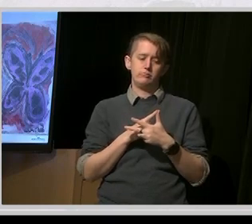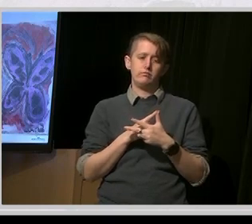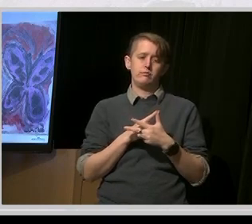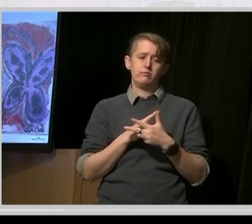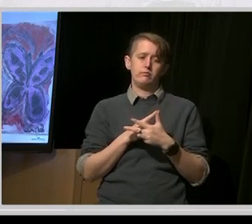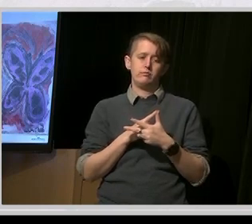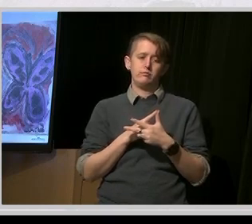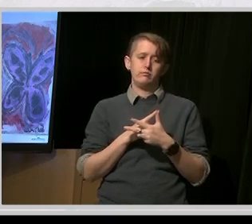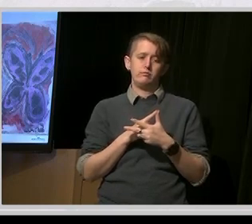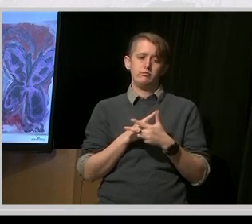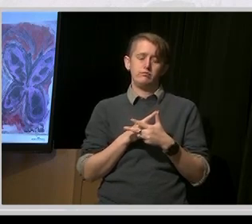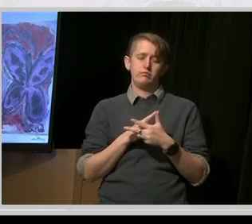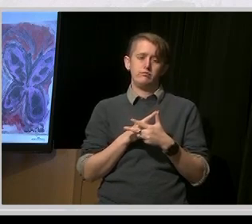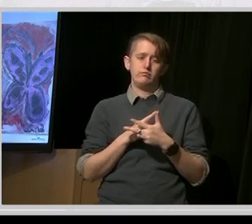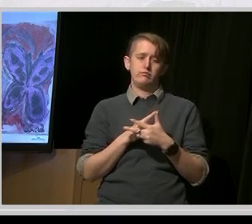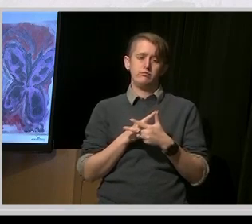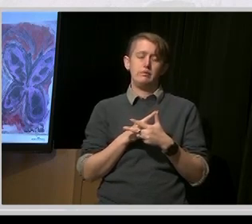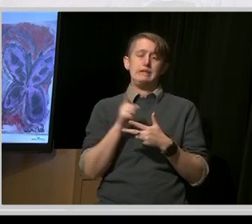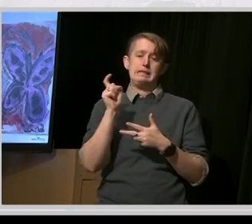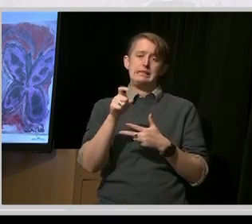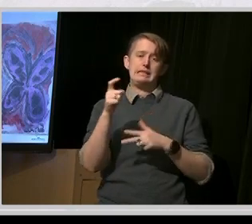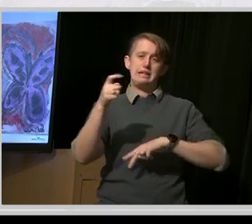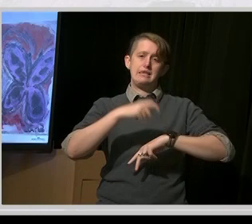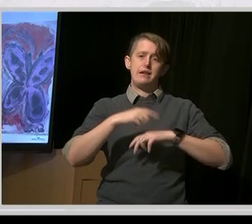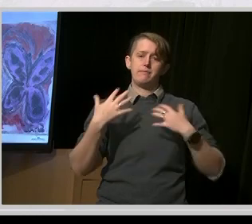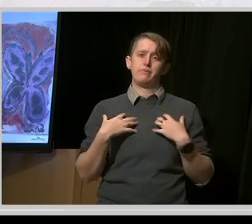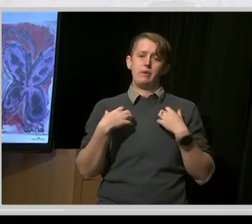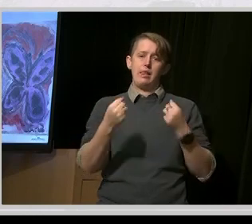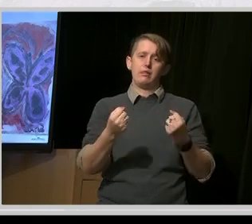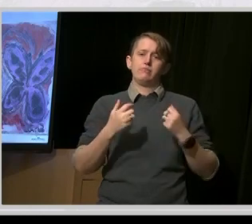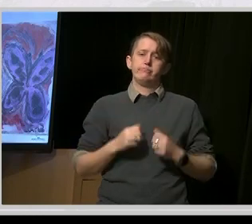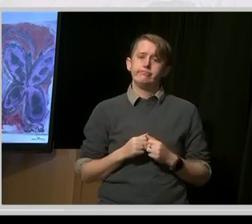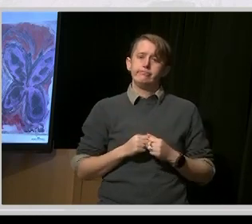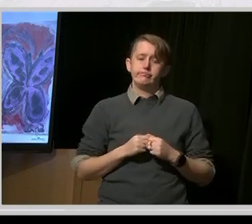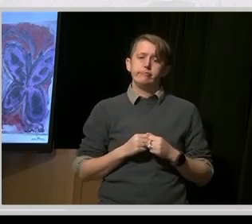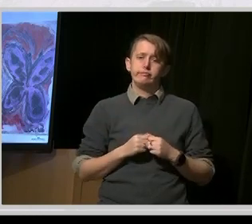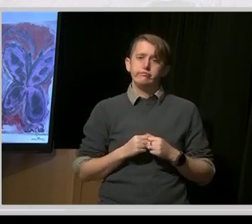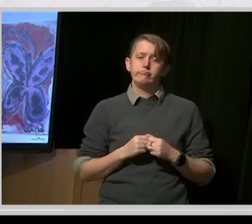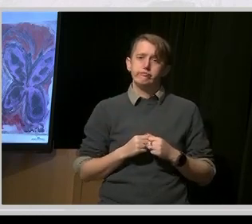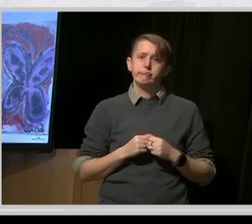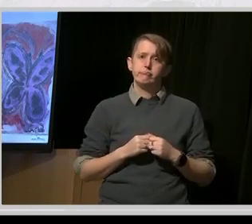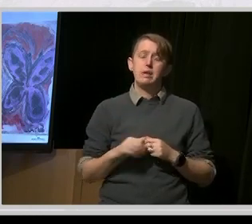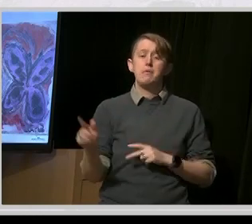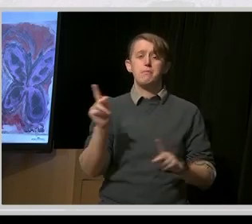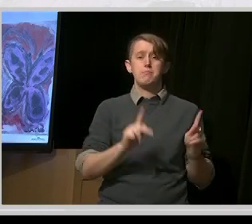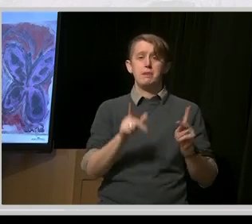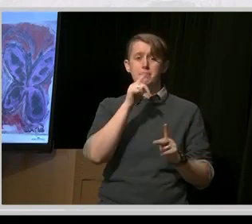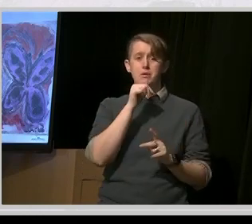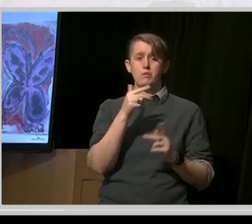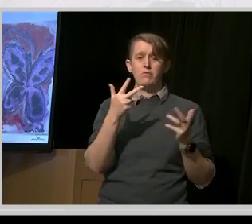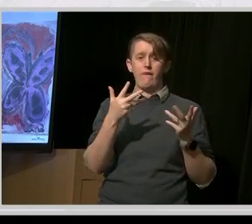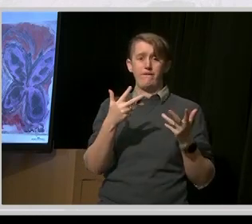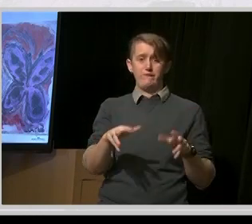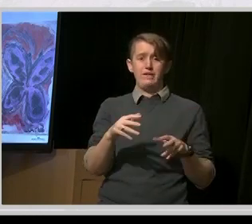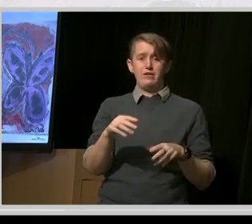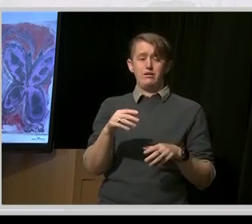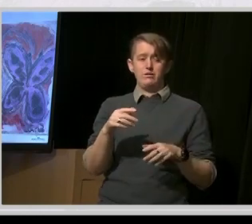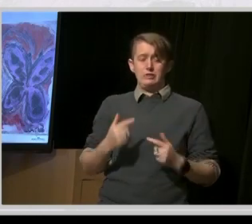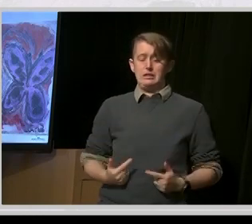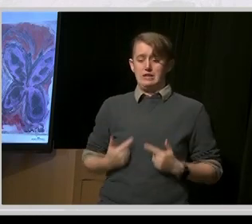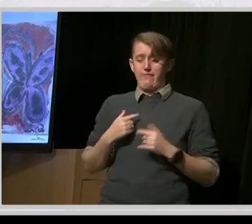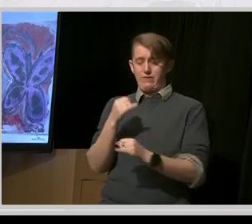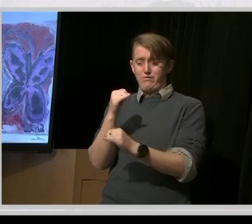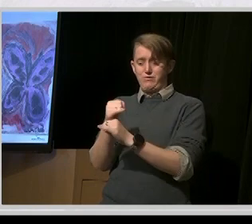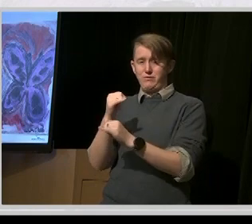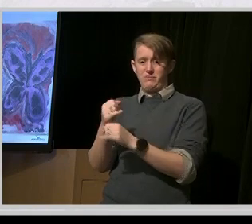People need time to heal. People, especially those who have been incarcerated for a